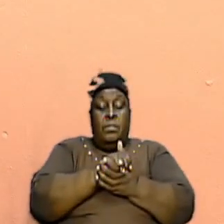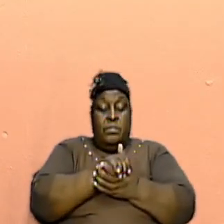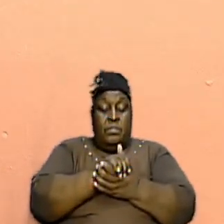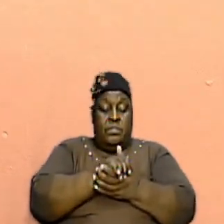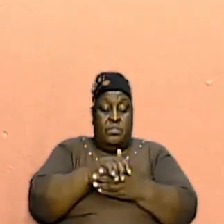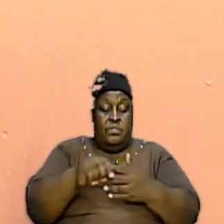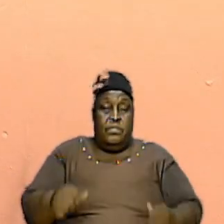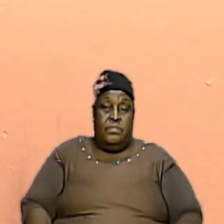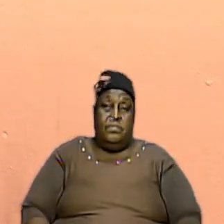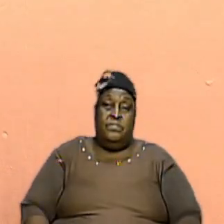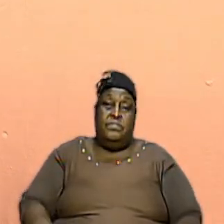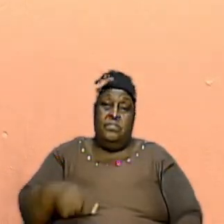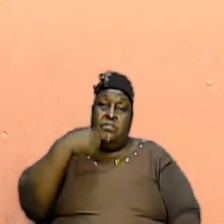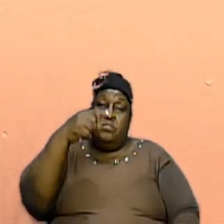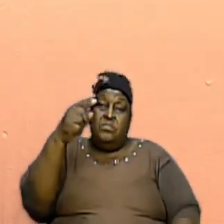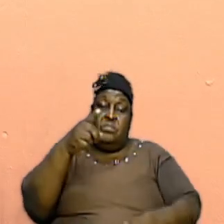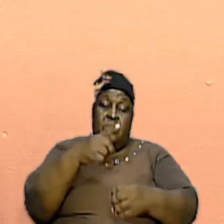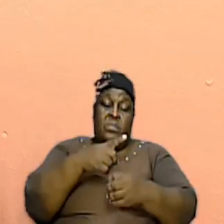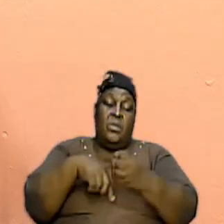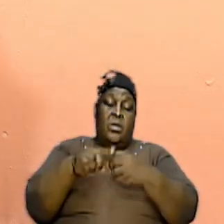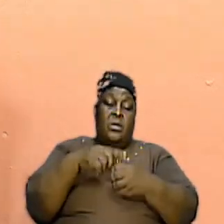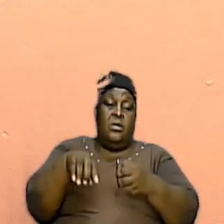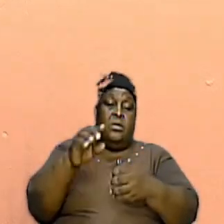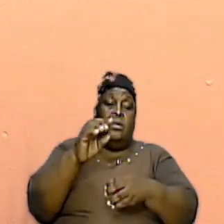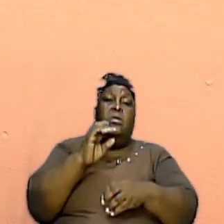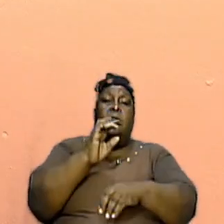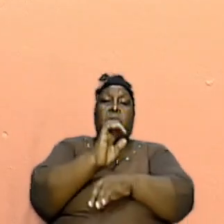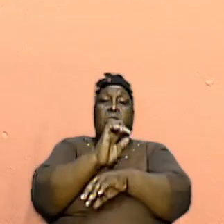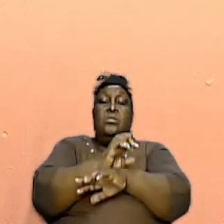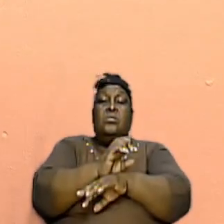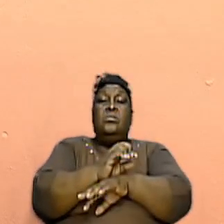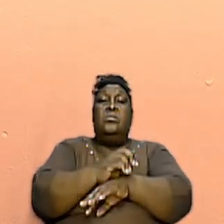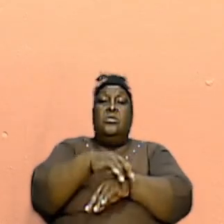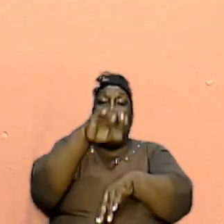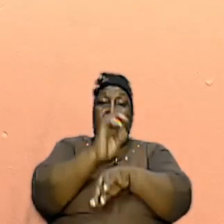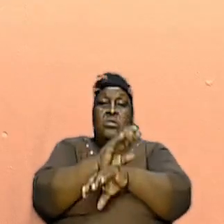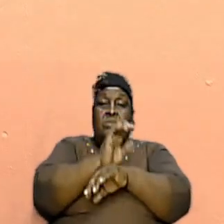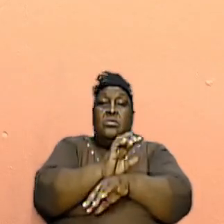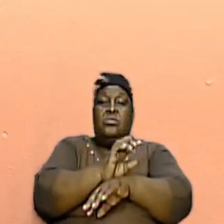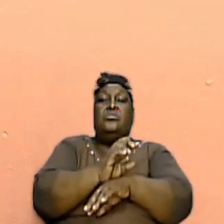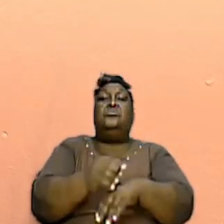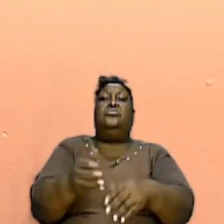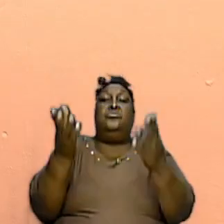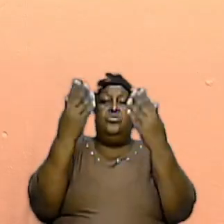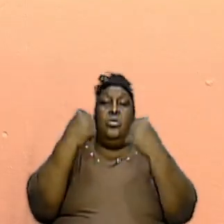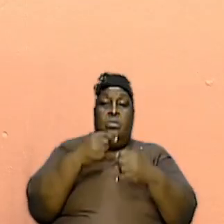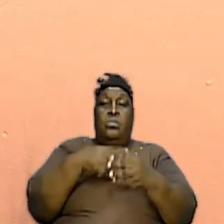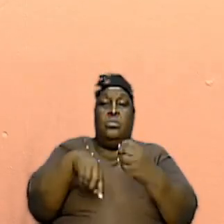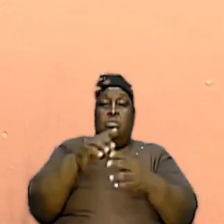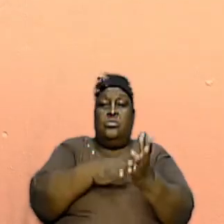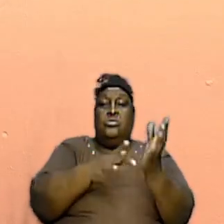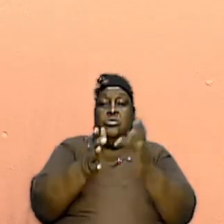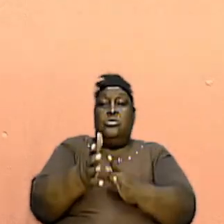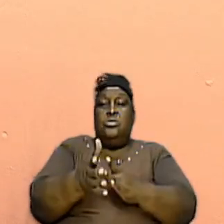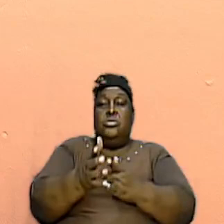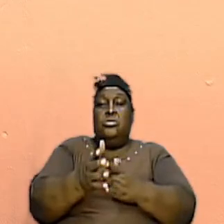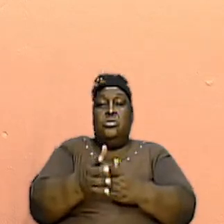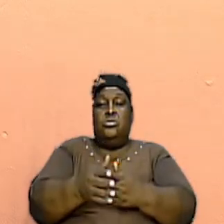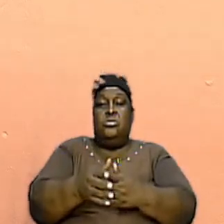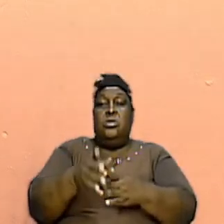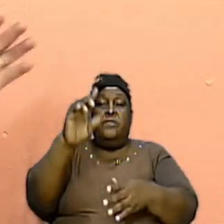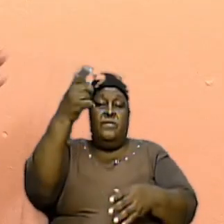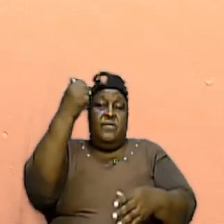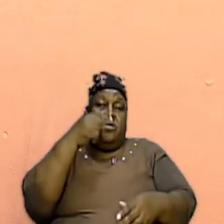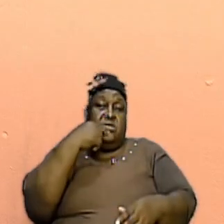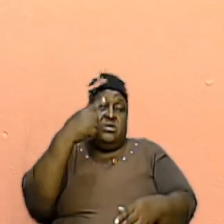talking about the church in the wilderness there was no church the church came about when Jesus first mentioned it in Matthew